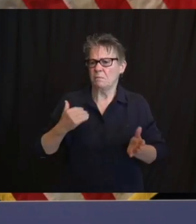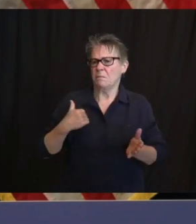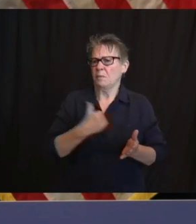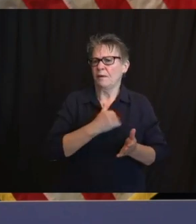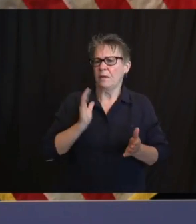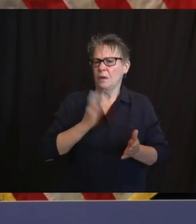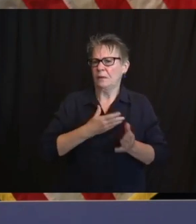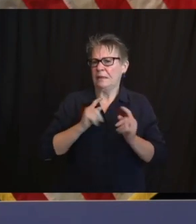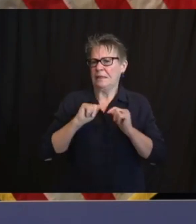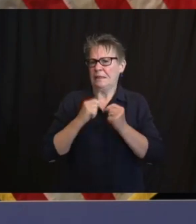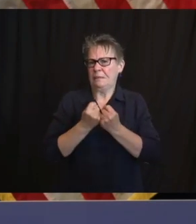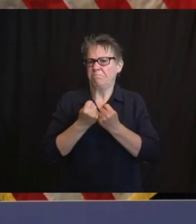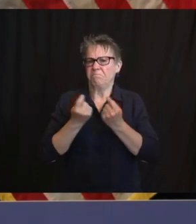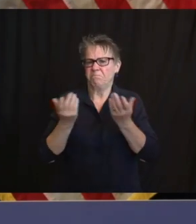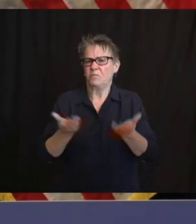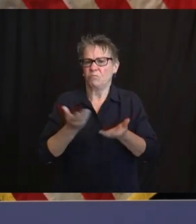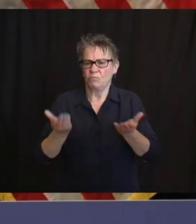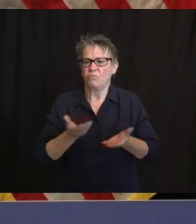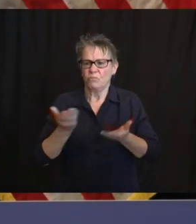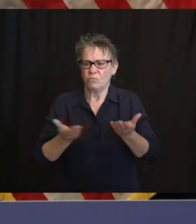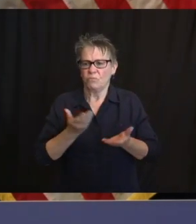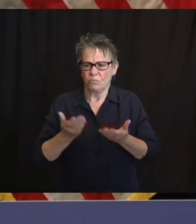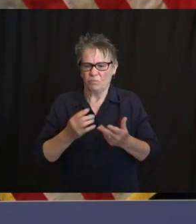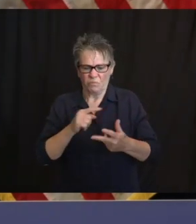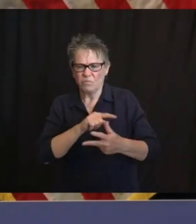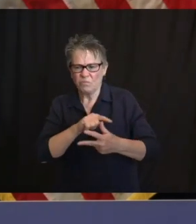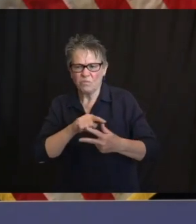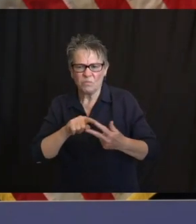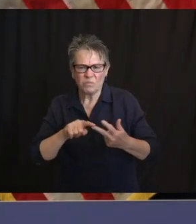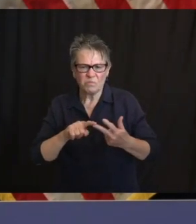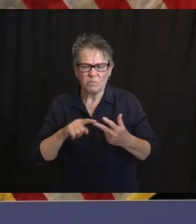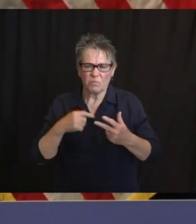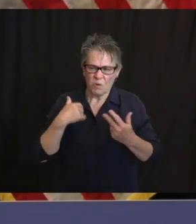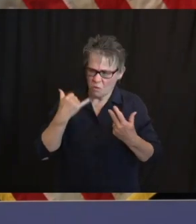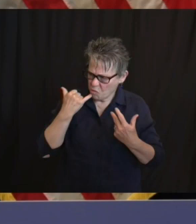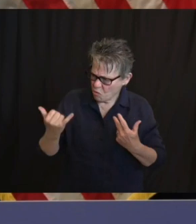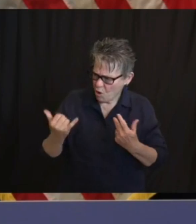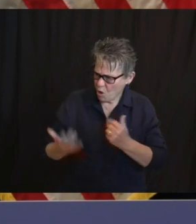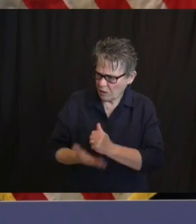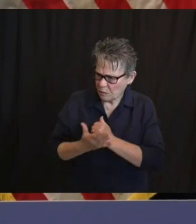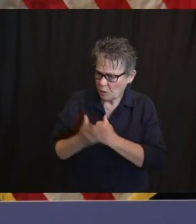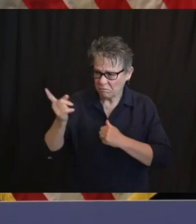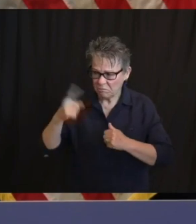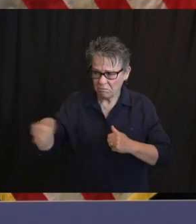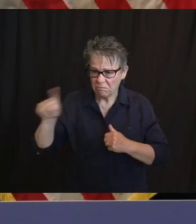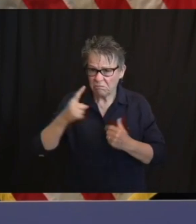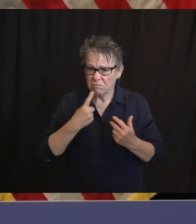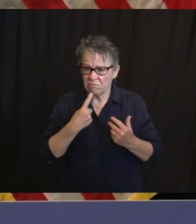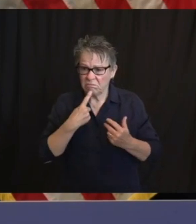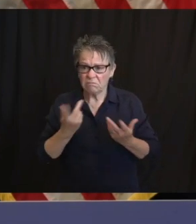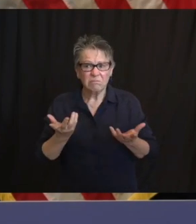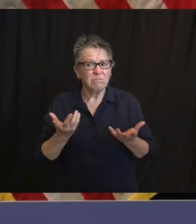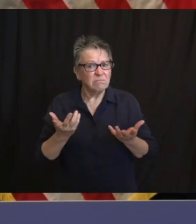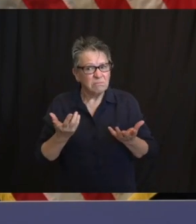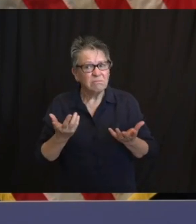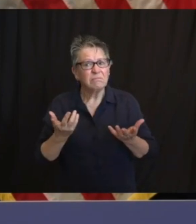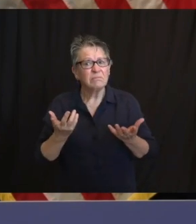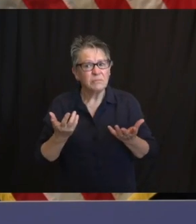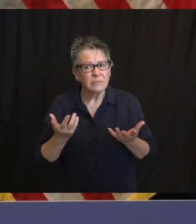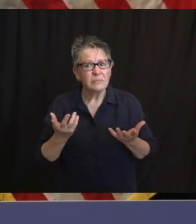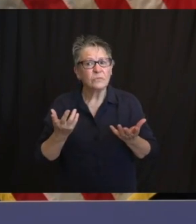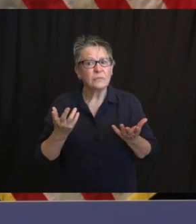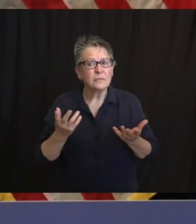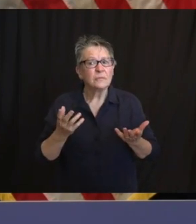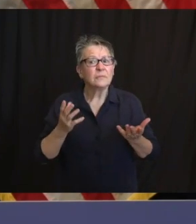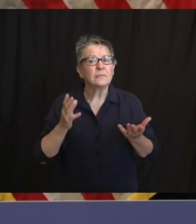They are living, and they spoke to, we had a call this morning and they spoke to this. They are living the dreams of their fathers